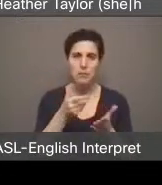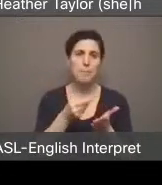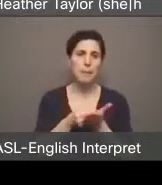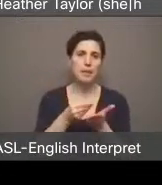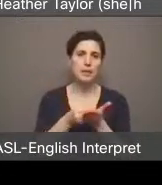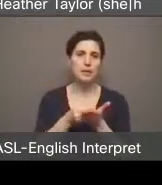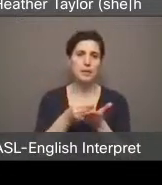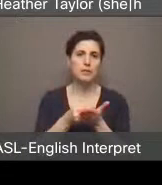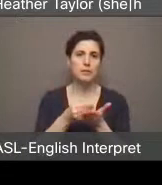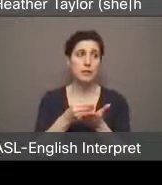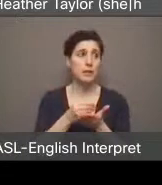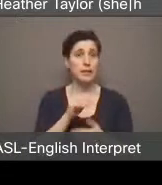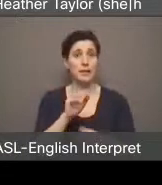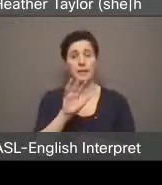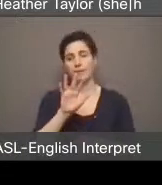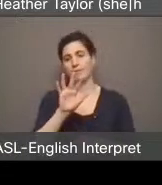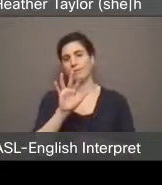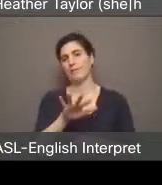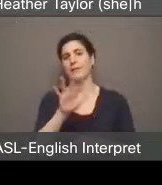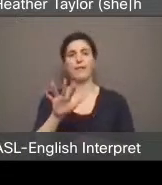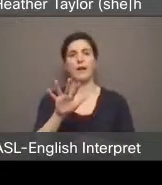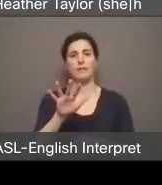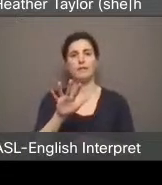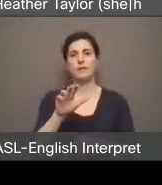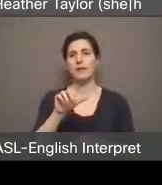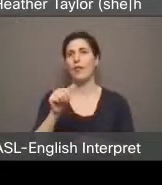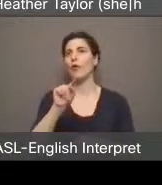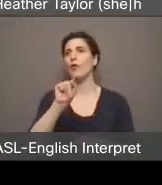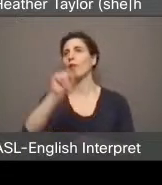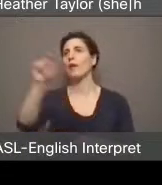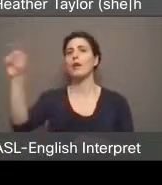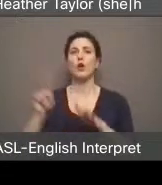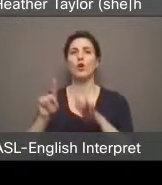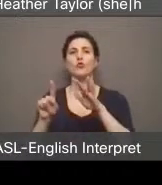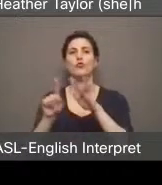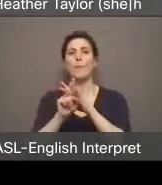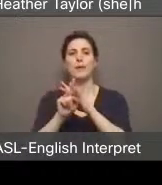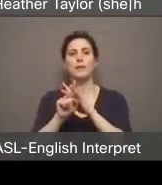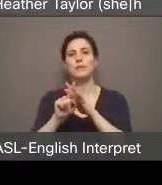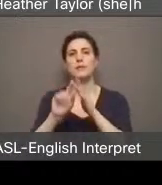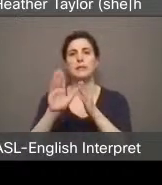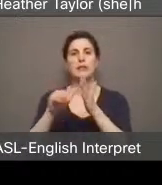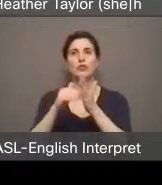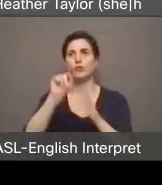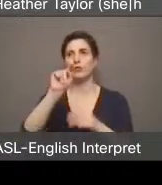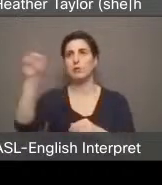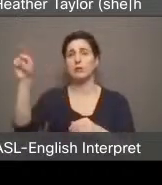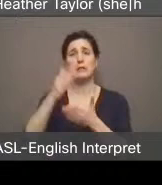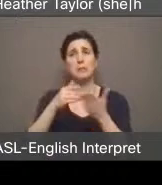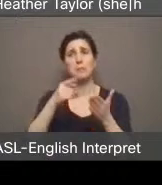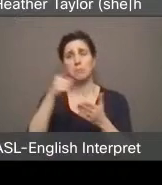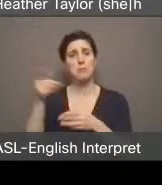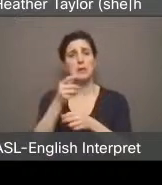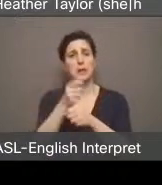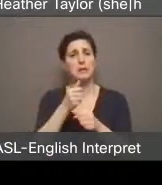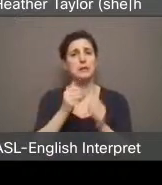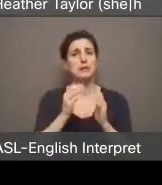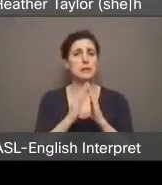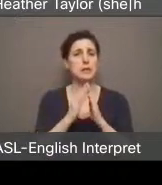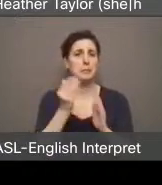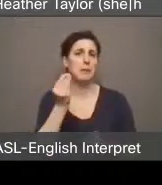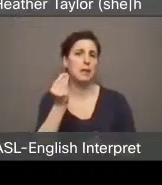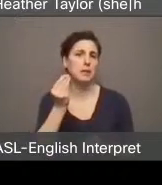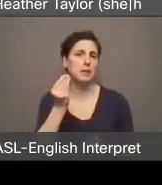or 55 other drop ins in the city. And I know that 28 of them are get city funding and I want to speak to that.